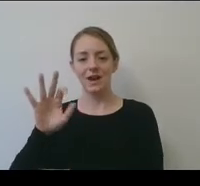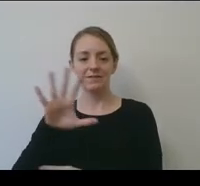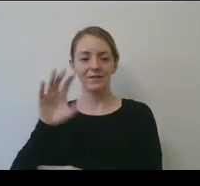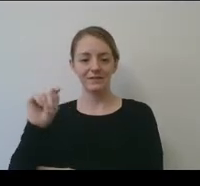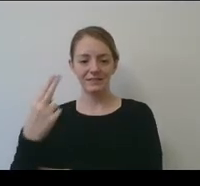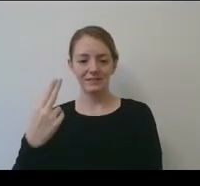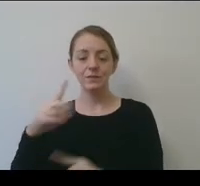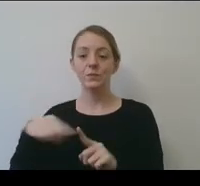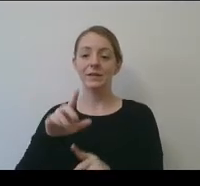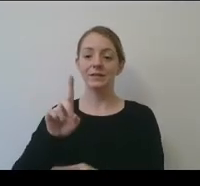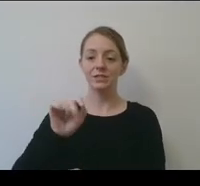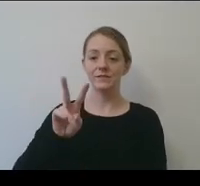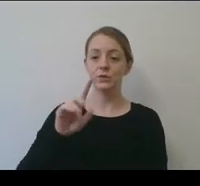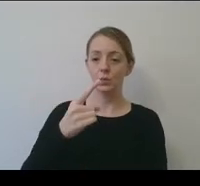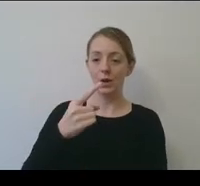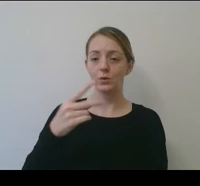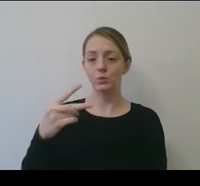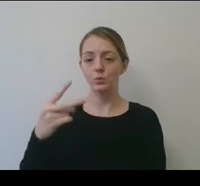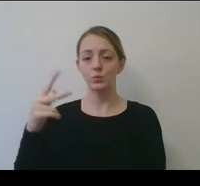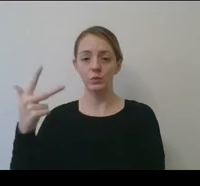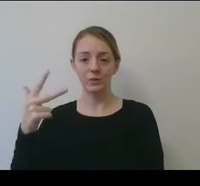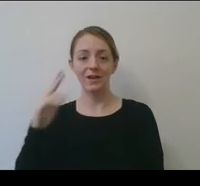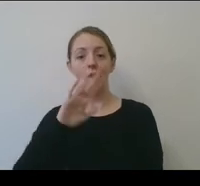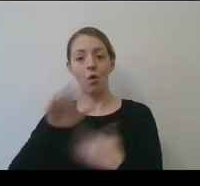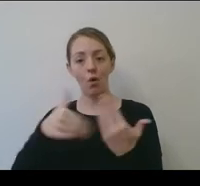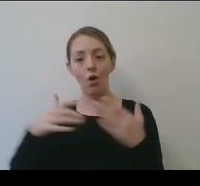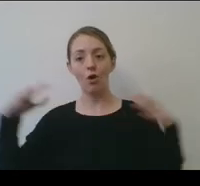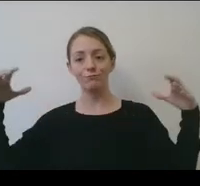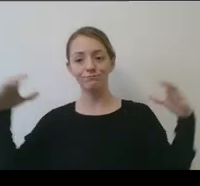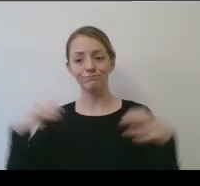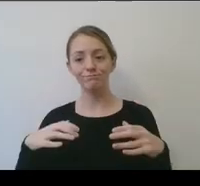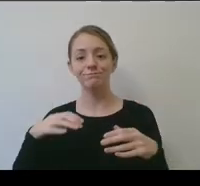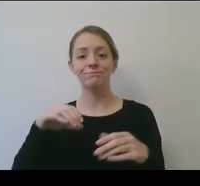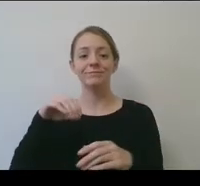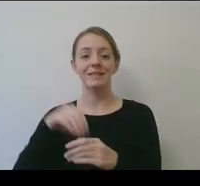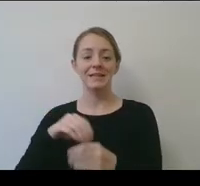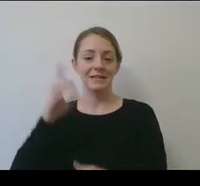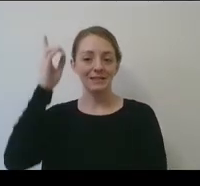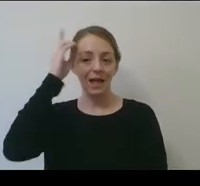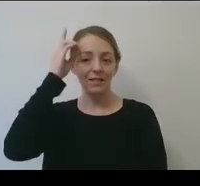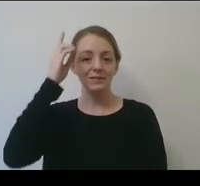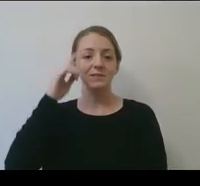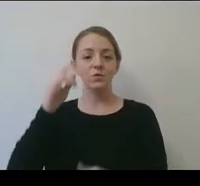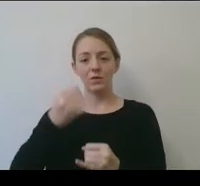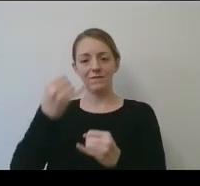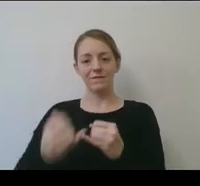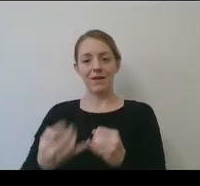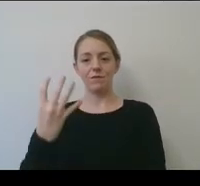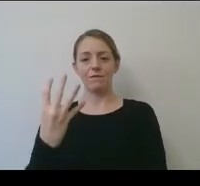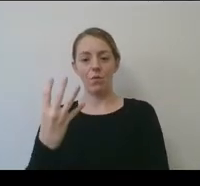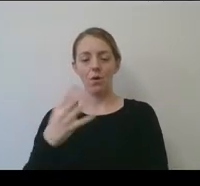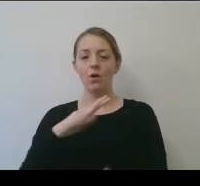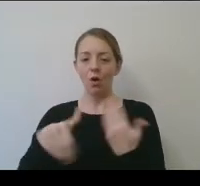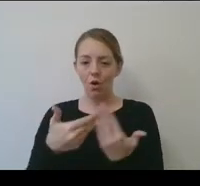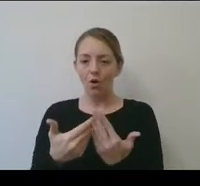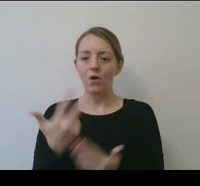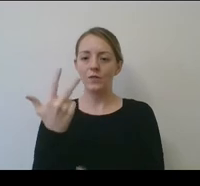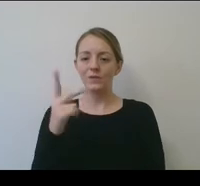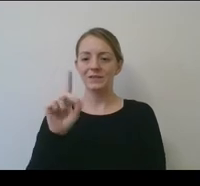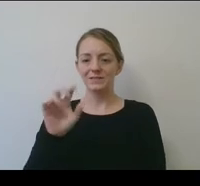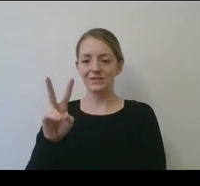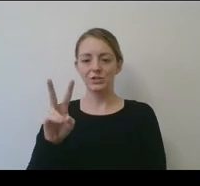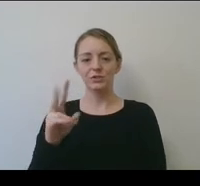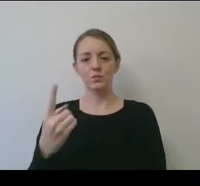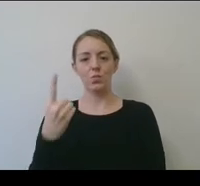2, and 3 all gather in Dallas in April of 2023 for the final four, all three divisions in one place. So we'll look at